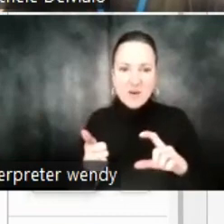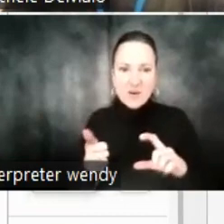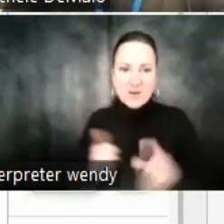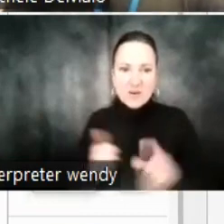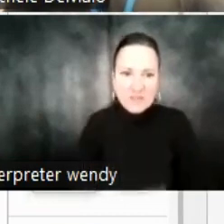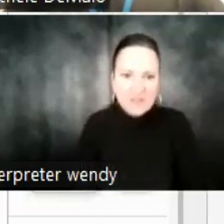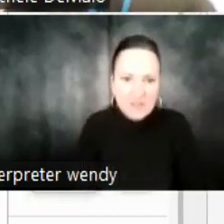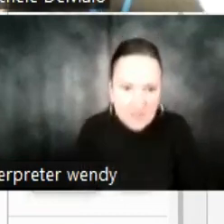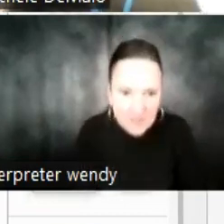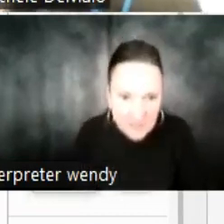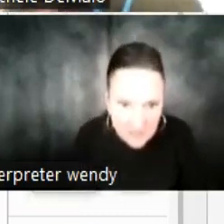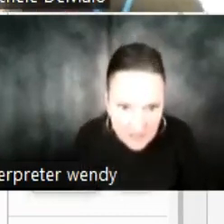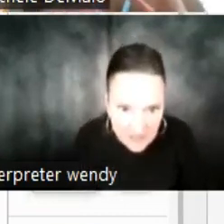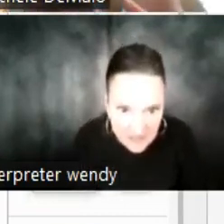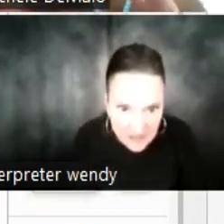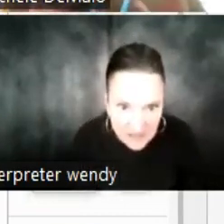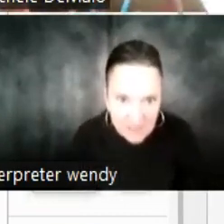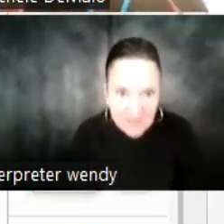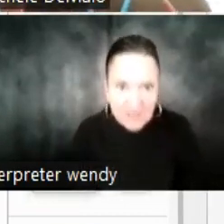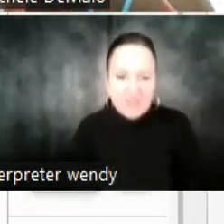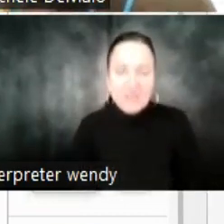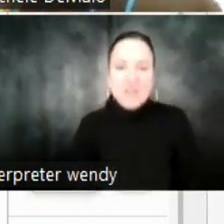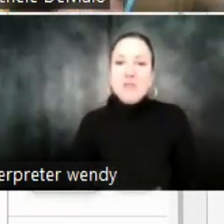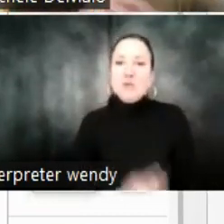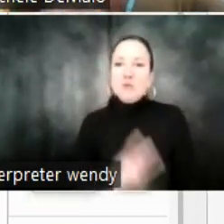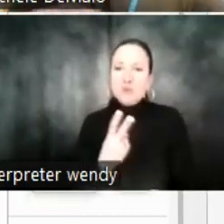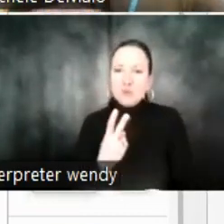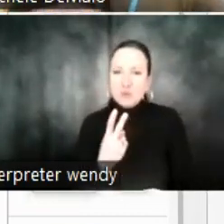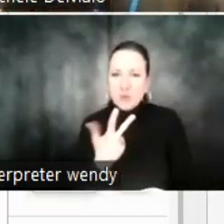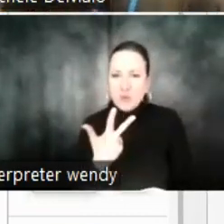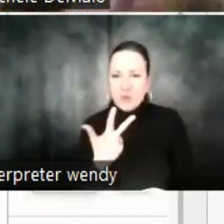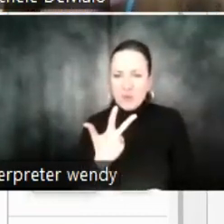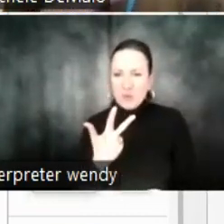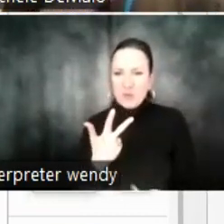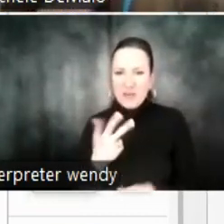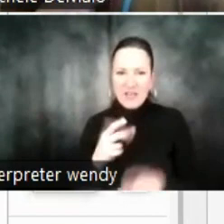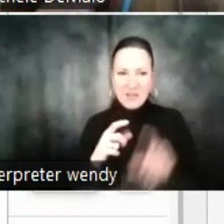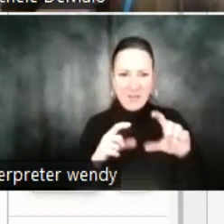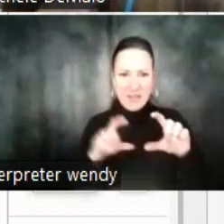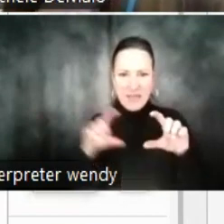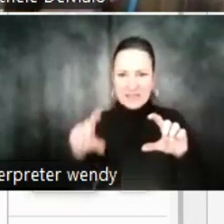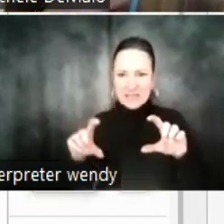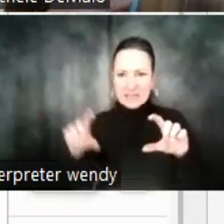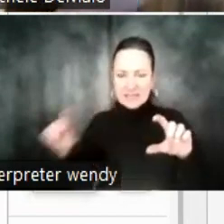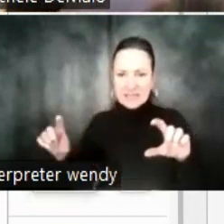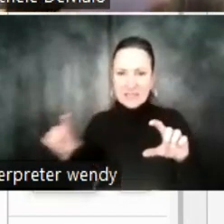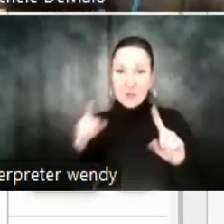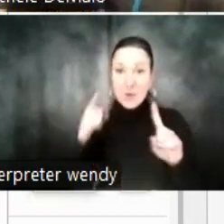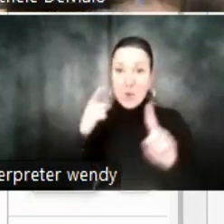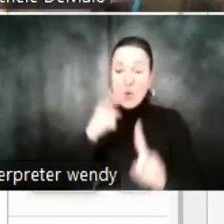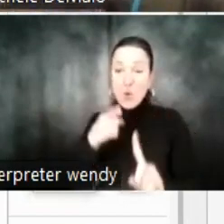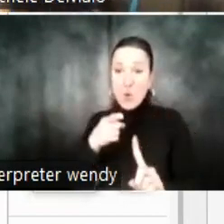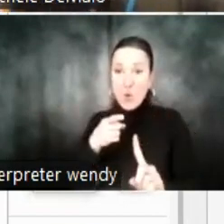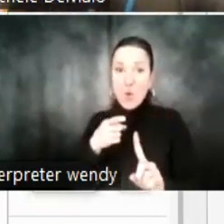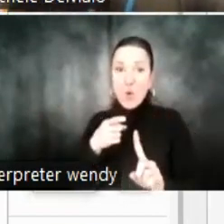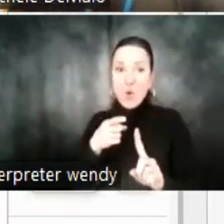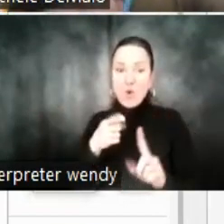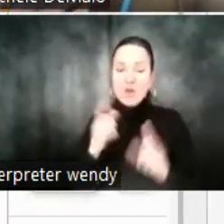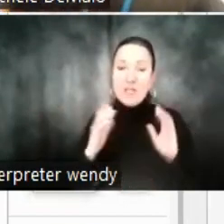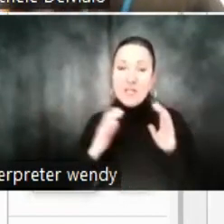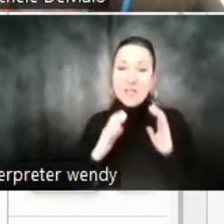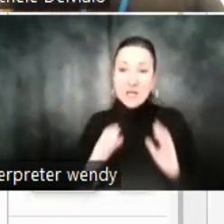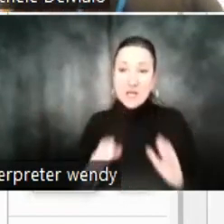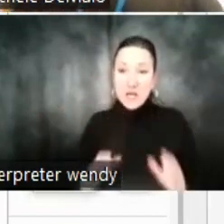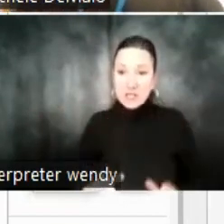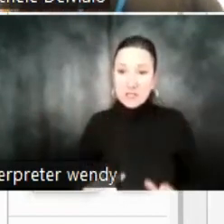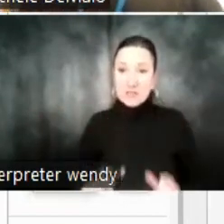about there. So, there's like two or three different placements, and that's one of them. And so, the goal there is to make sure that the customers do click away. They